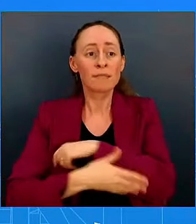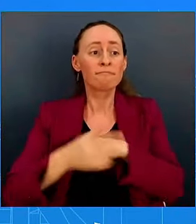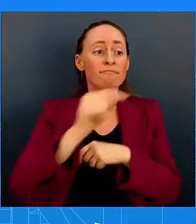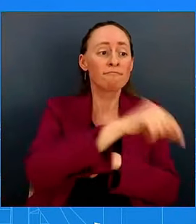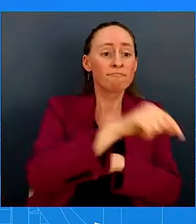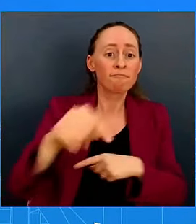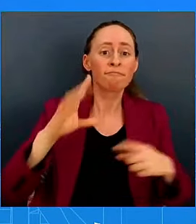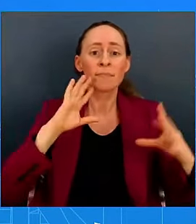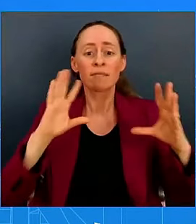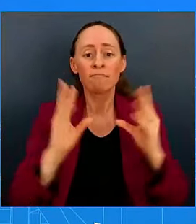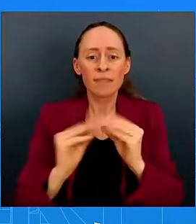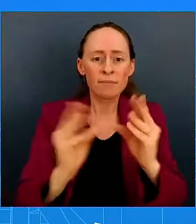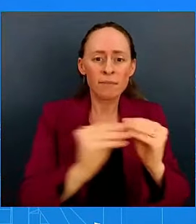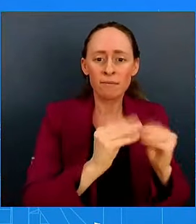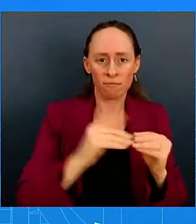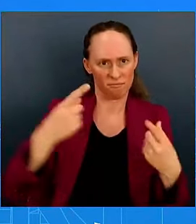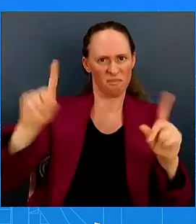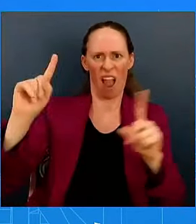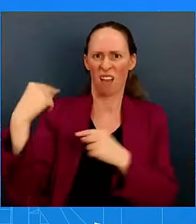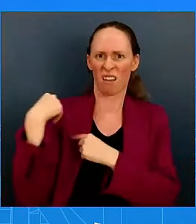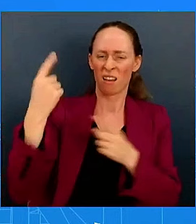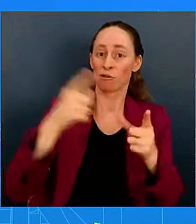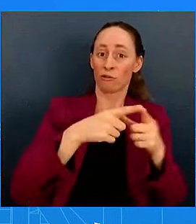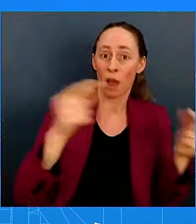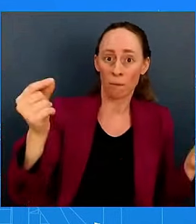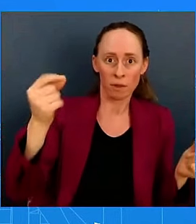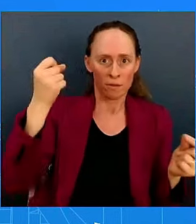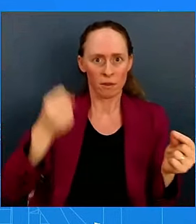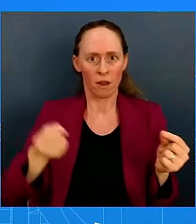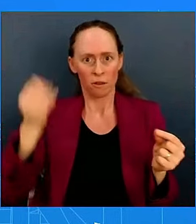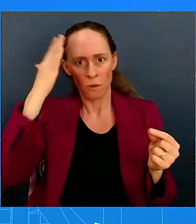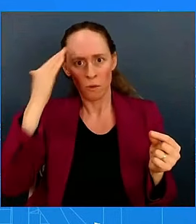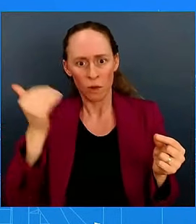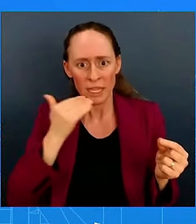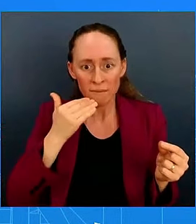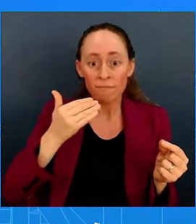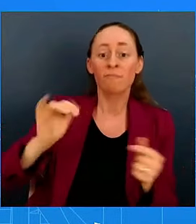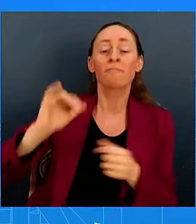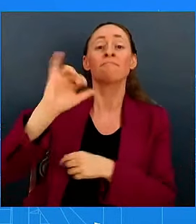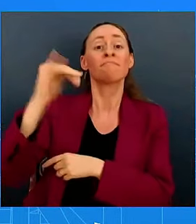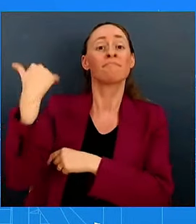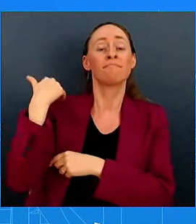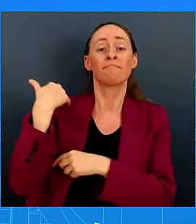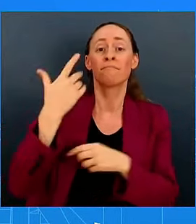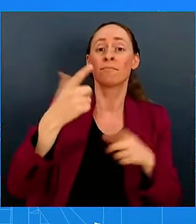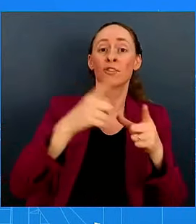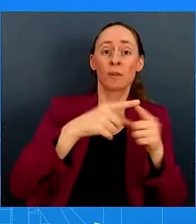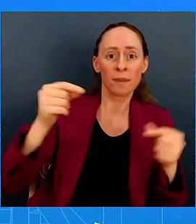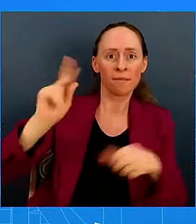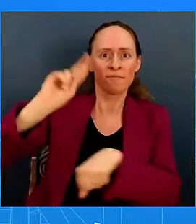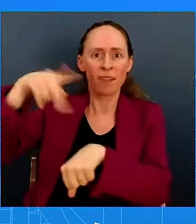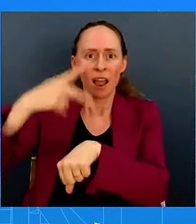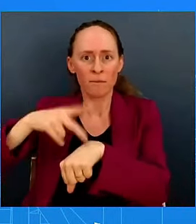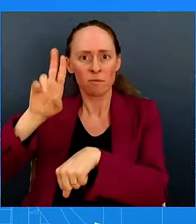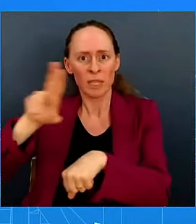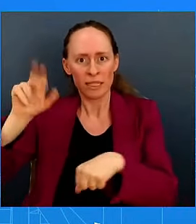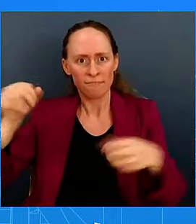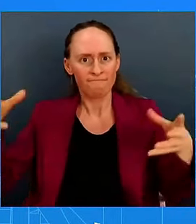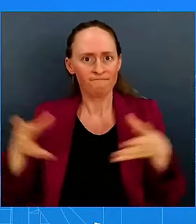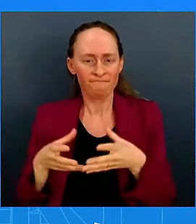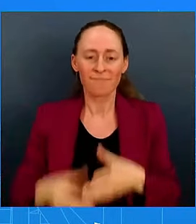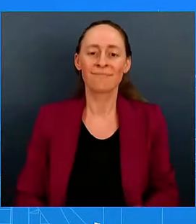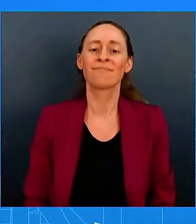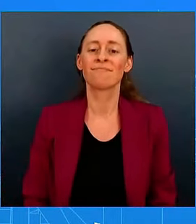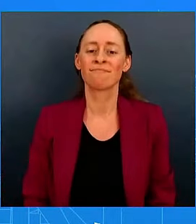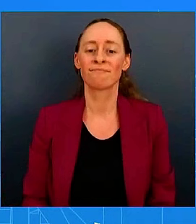-Philippines Leaders Summit in April, and of course, Indo-Pacific Quad. Back in 2021, President Biden elevated the Quad